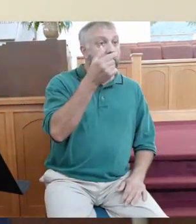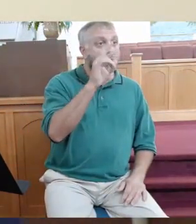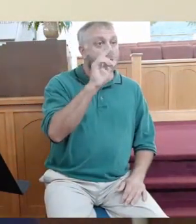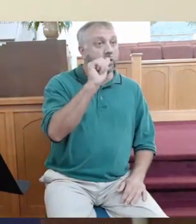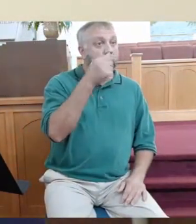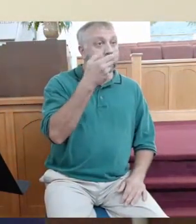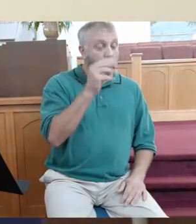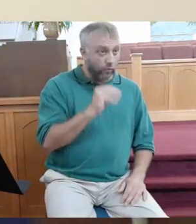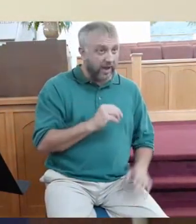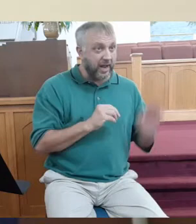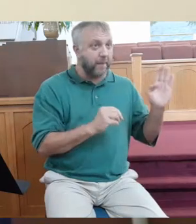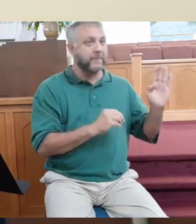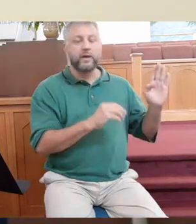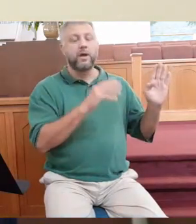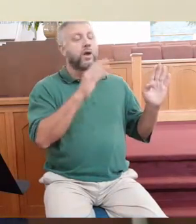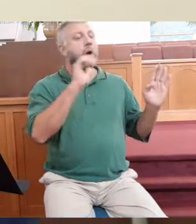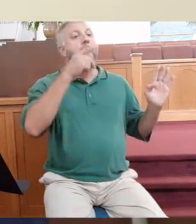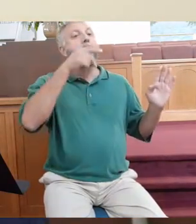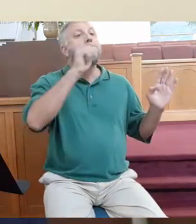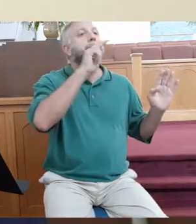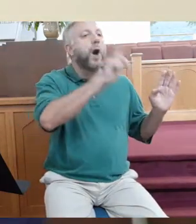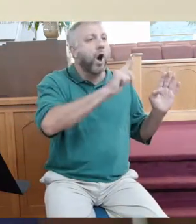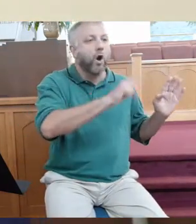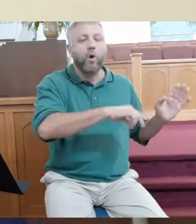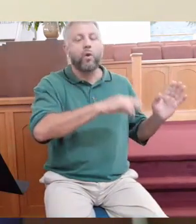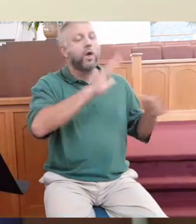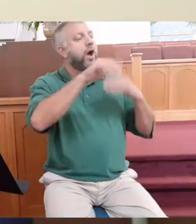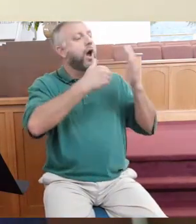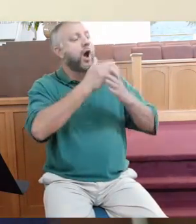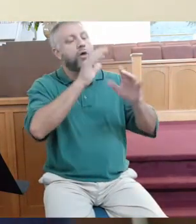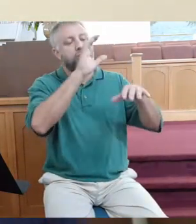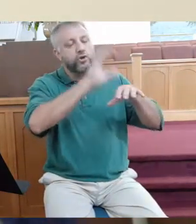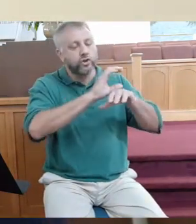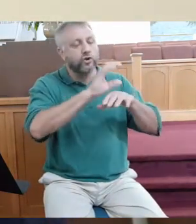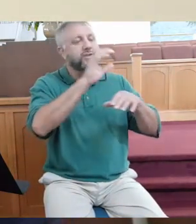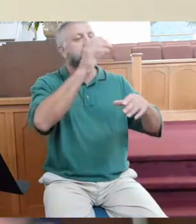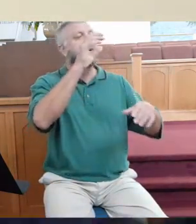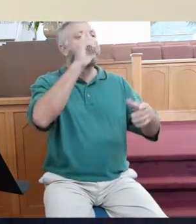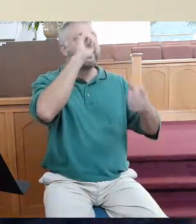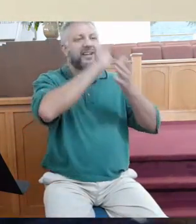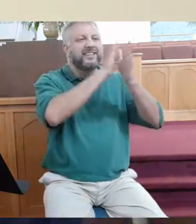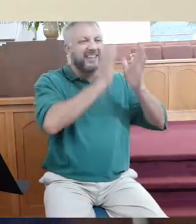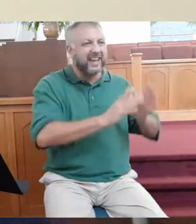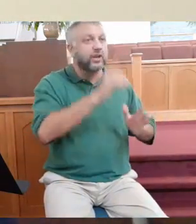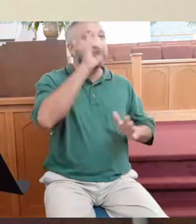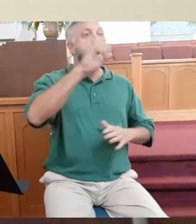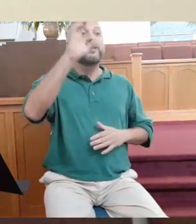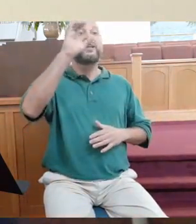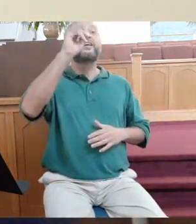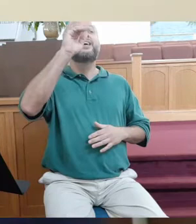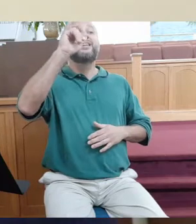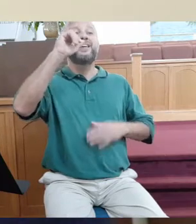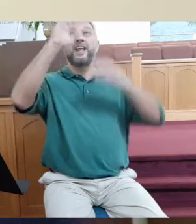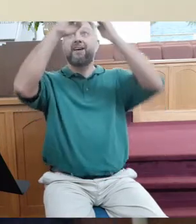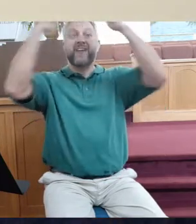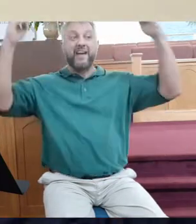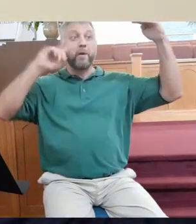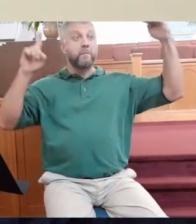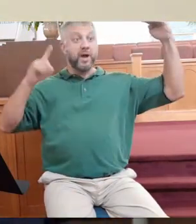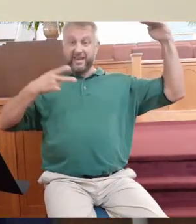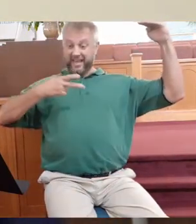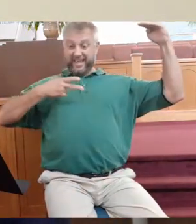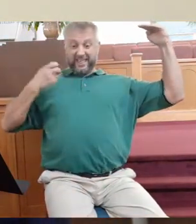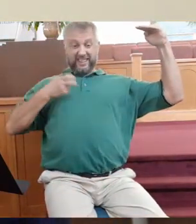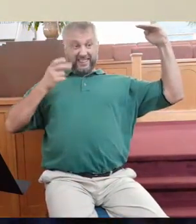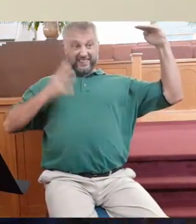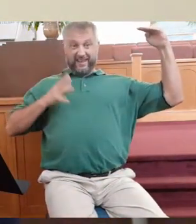Apostle Paul, Peter, Calvin, Luther, all the church saints, they should get the city of heaven. But that thief on the cross should get